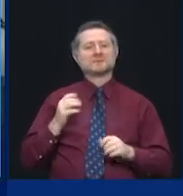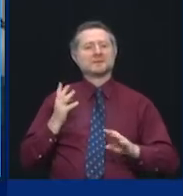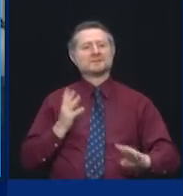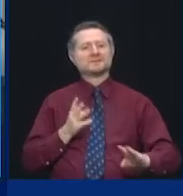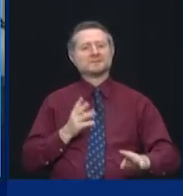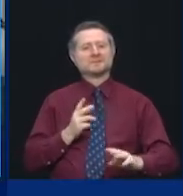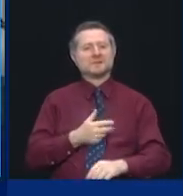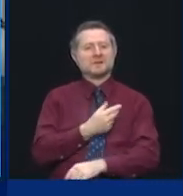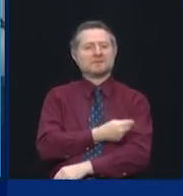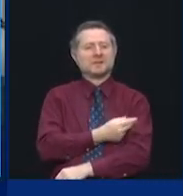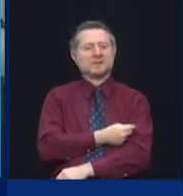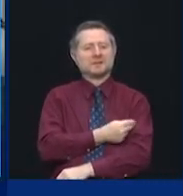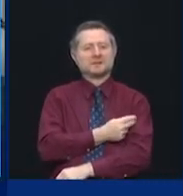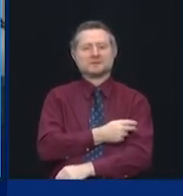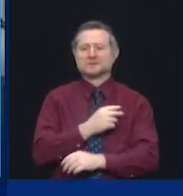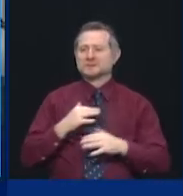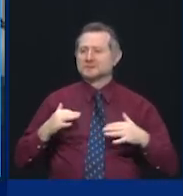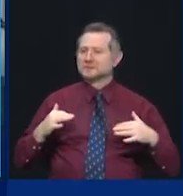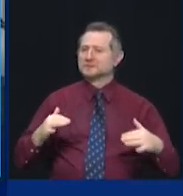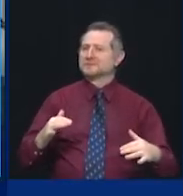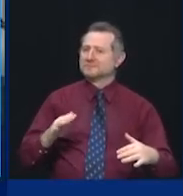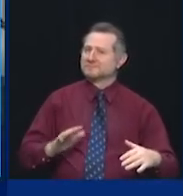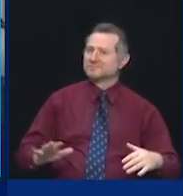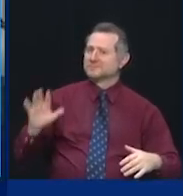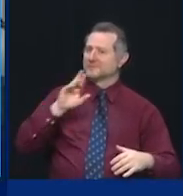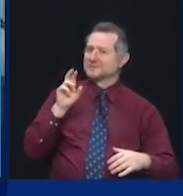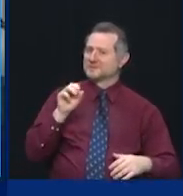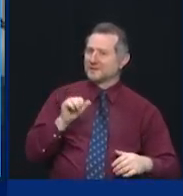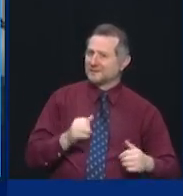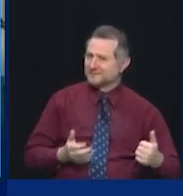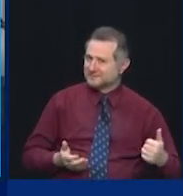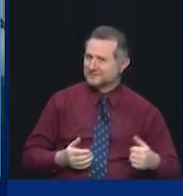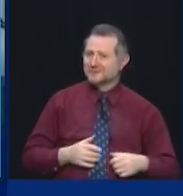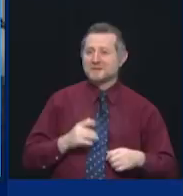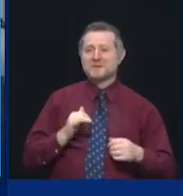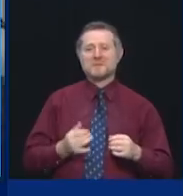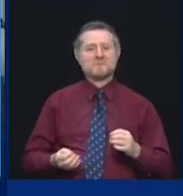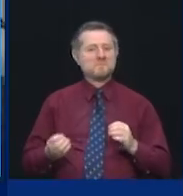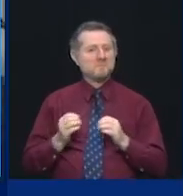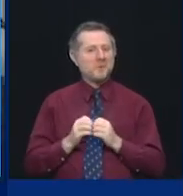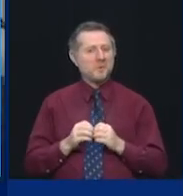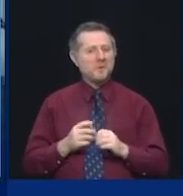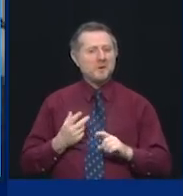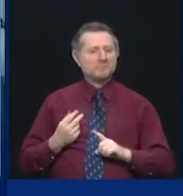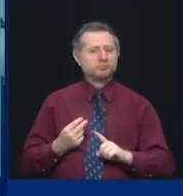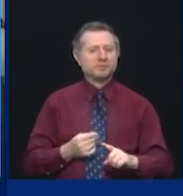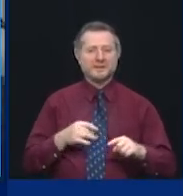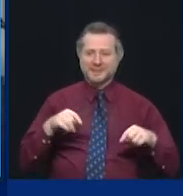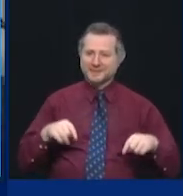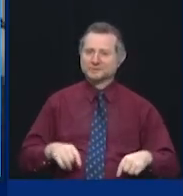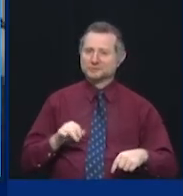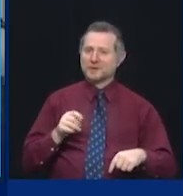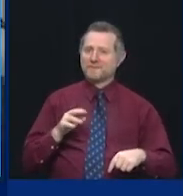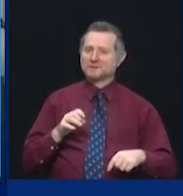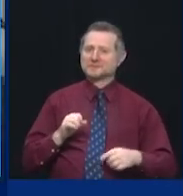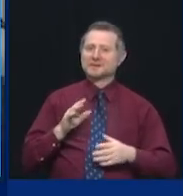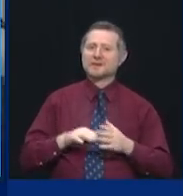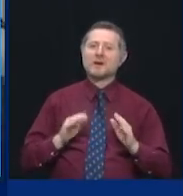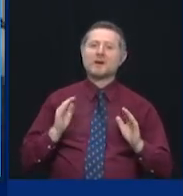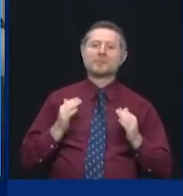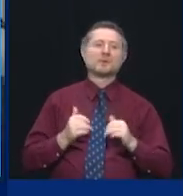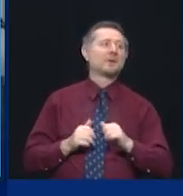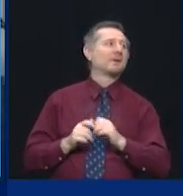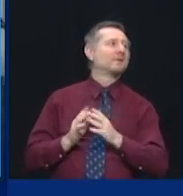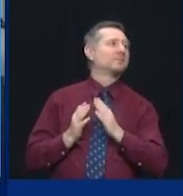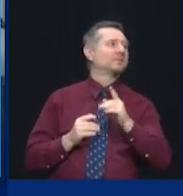More vaccines were given at Javits than any facility in the United States of